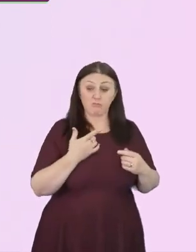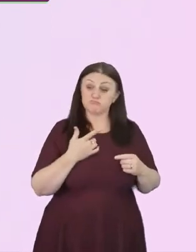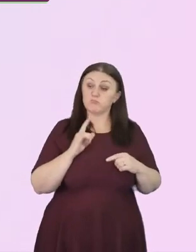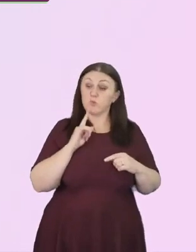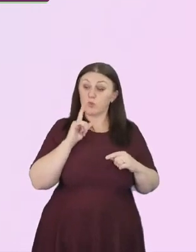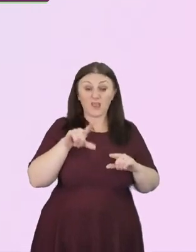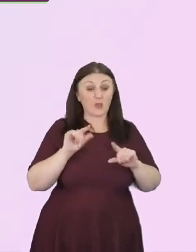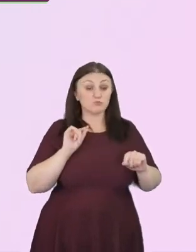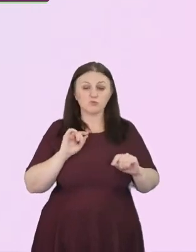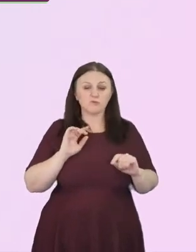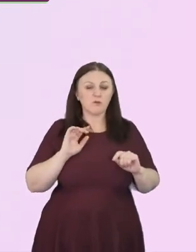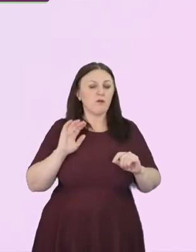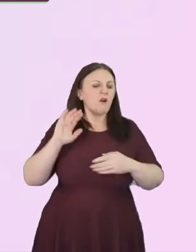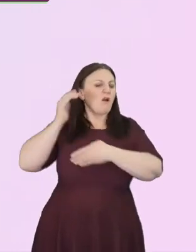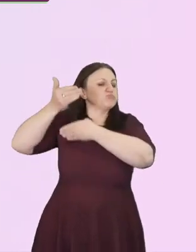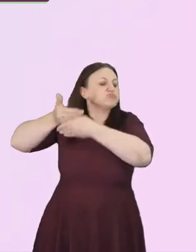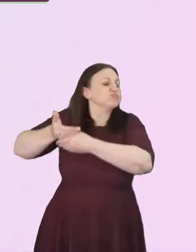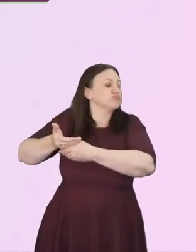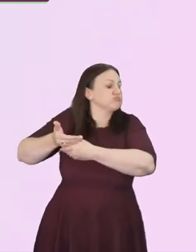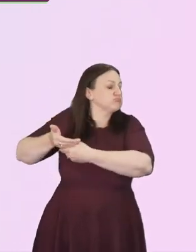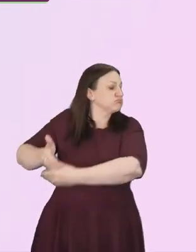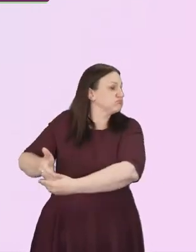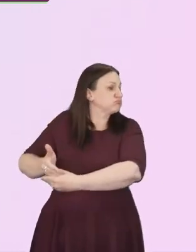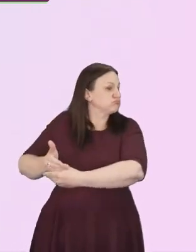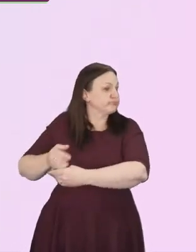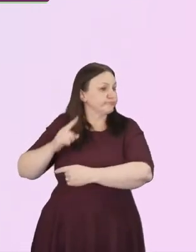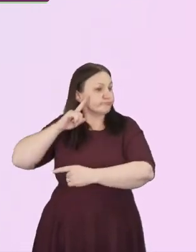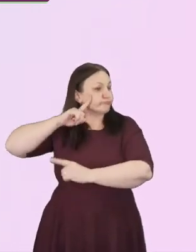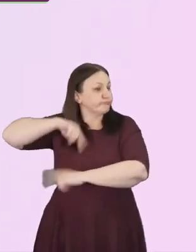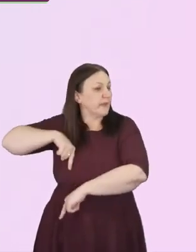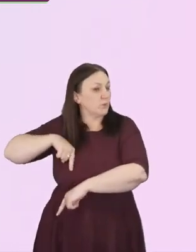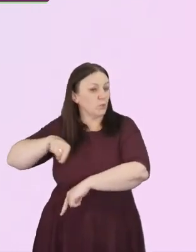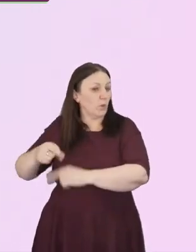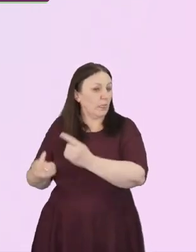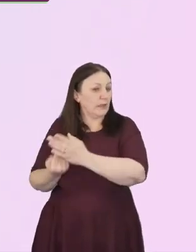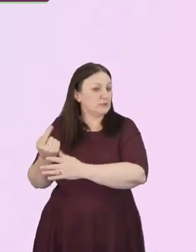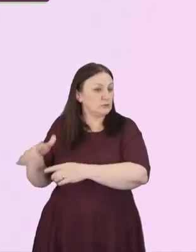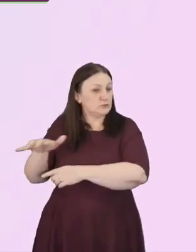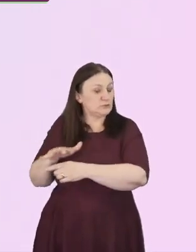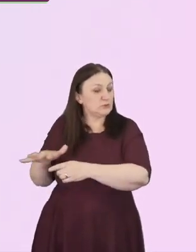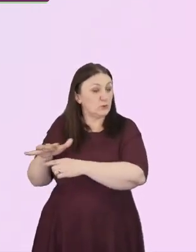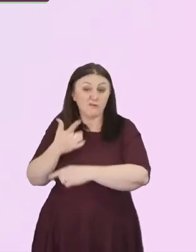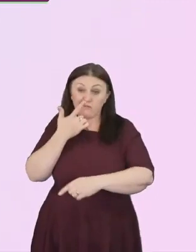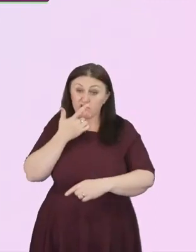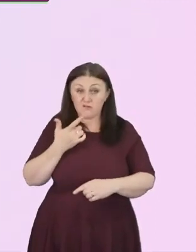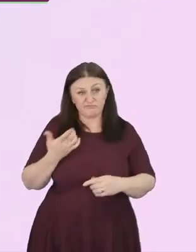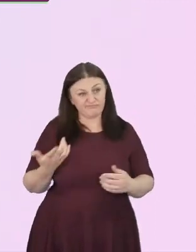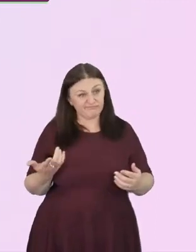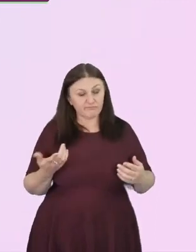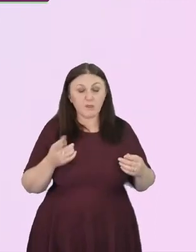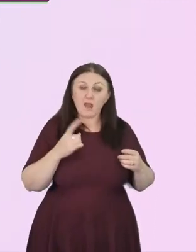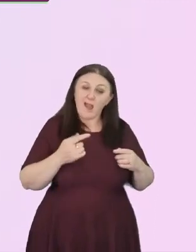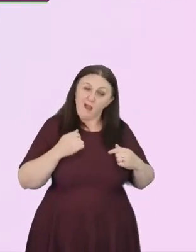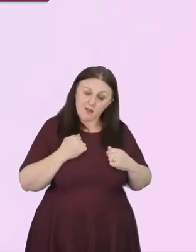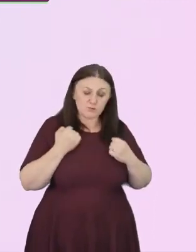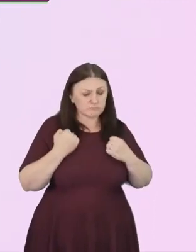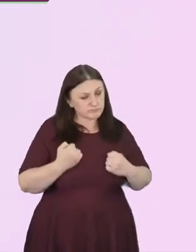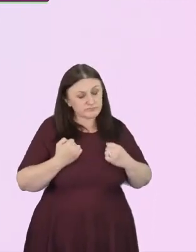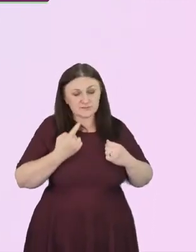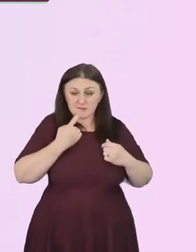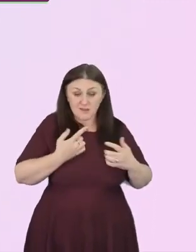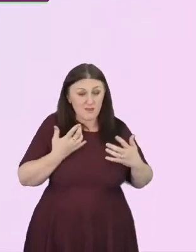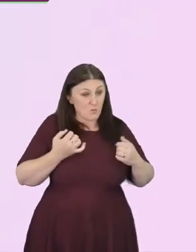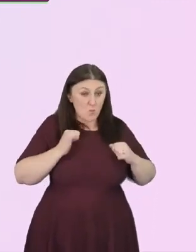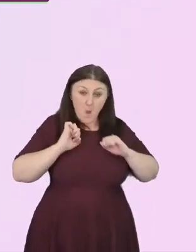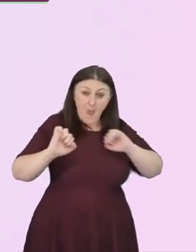these issues if we so wish. But I would argue, whatever our context, whatever our situation might be, the issues of racism